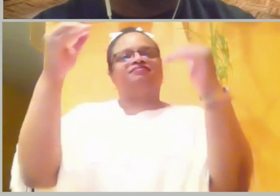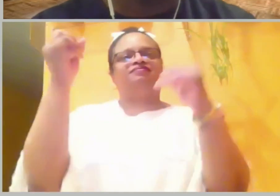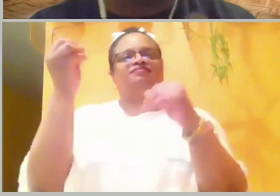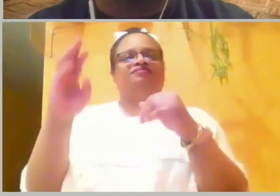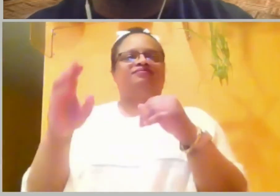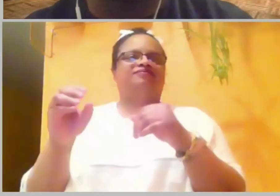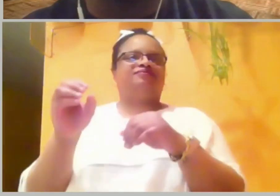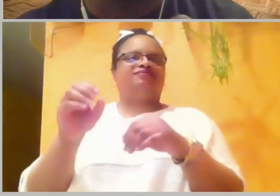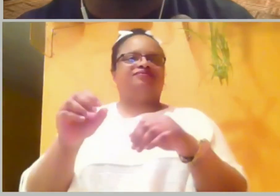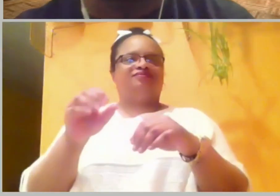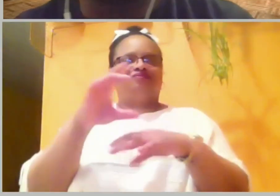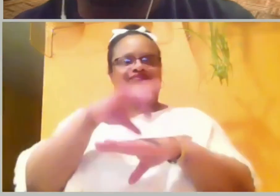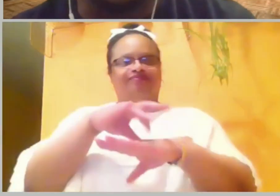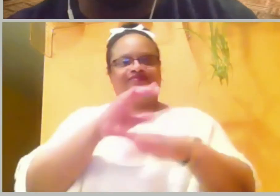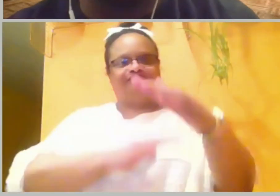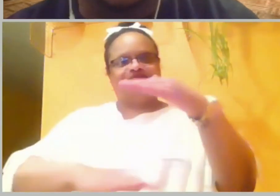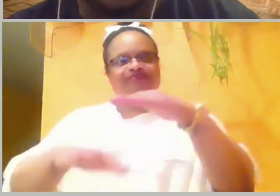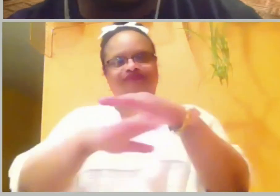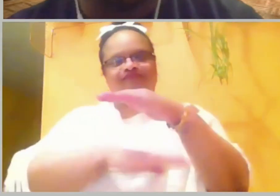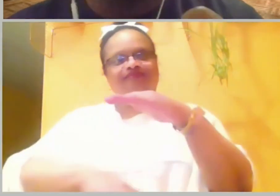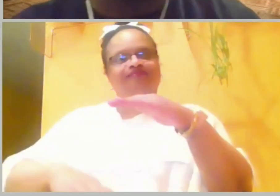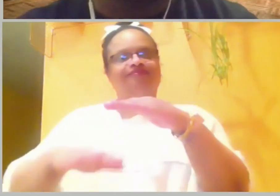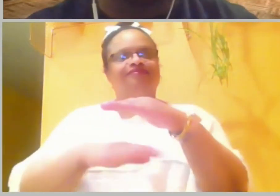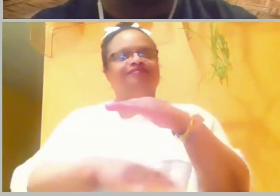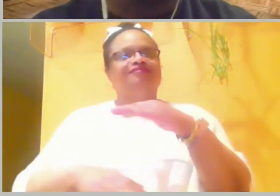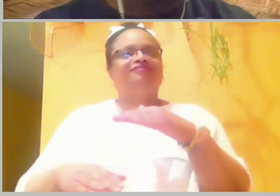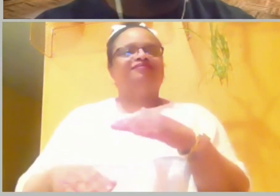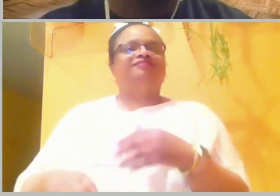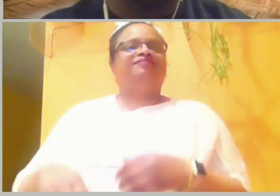heaven or earth below.